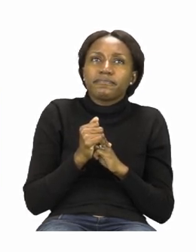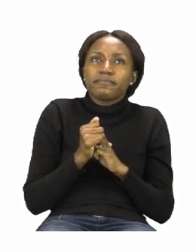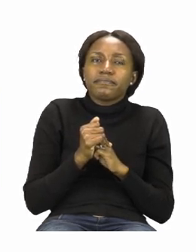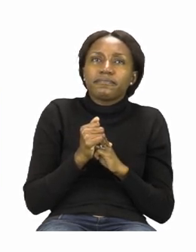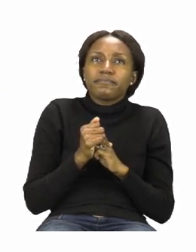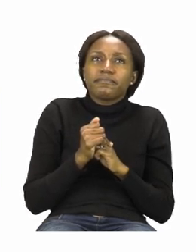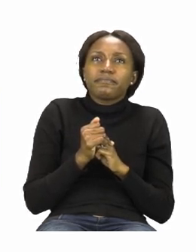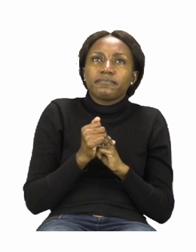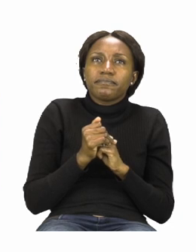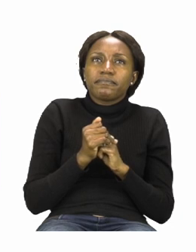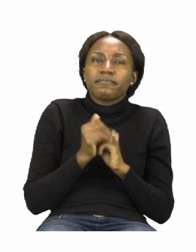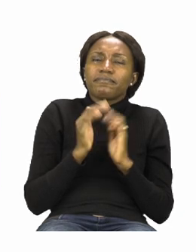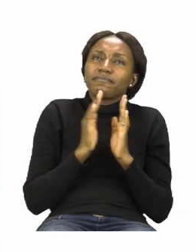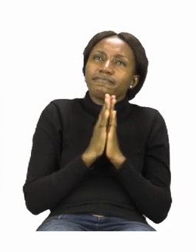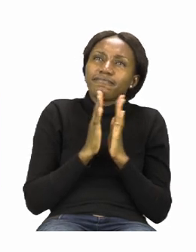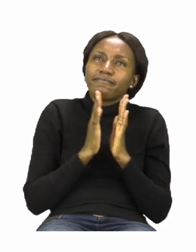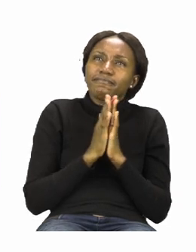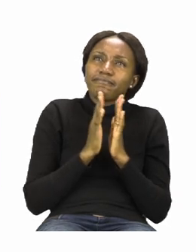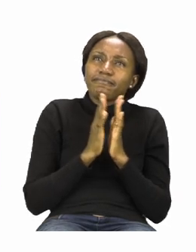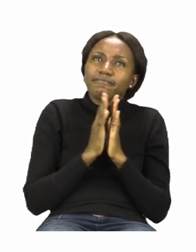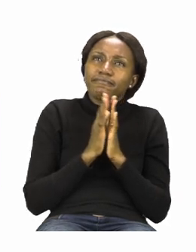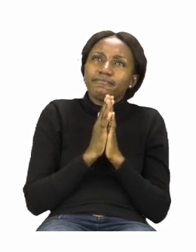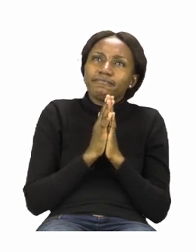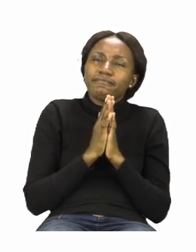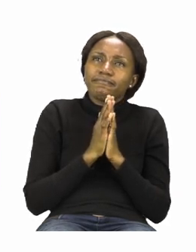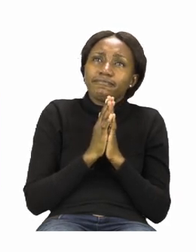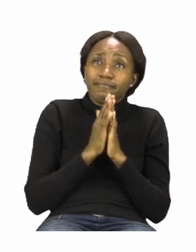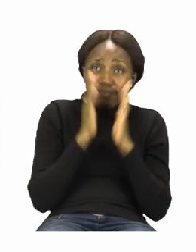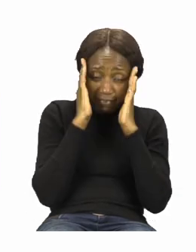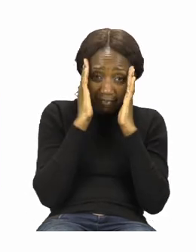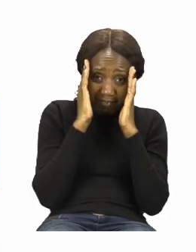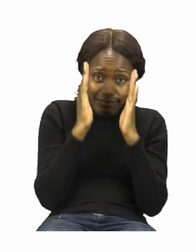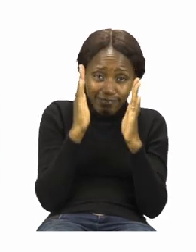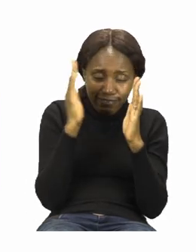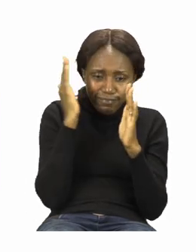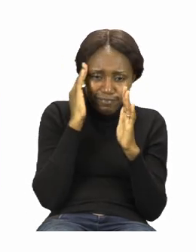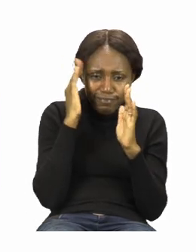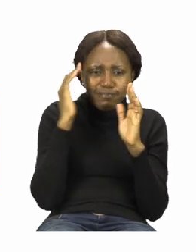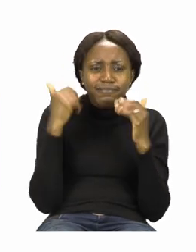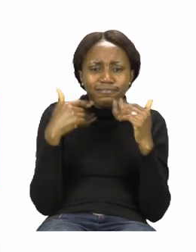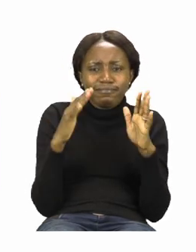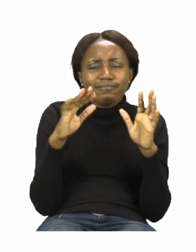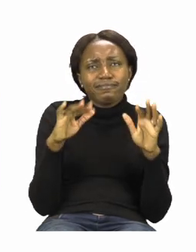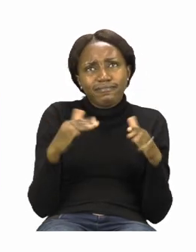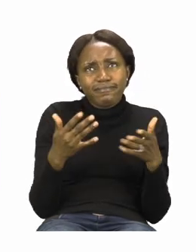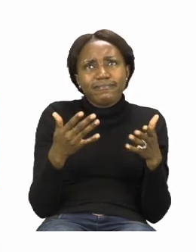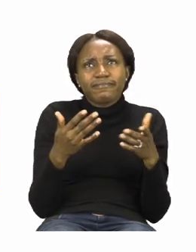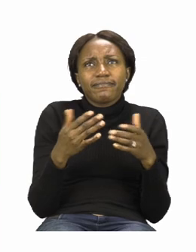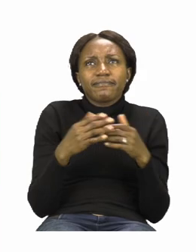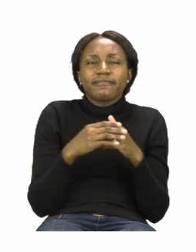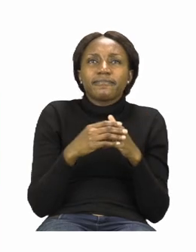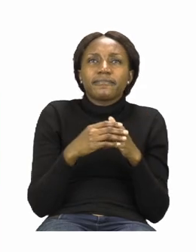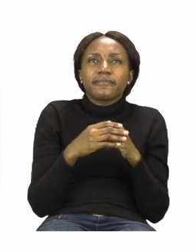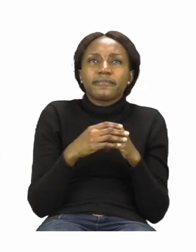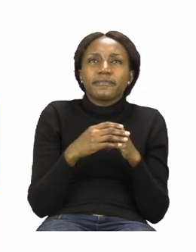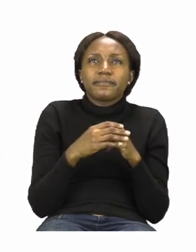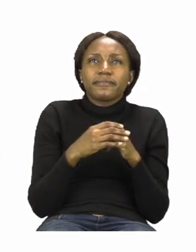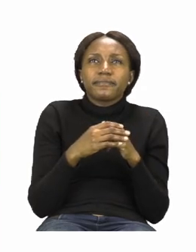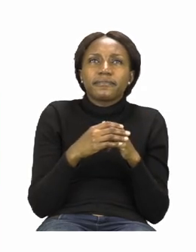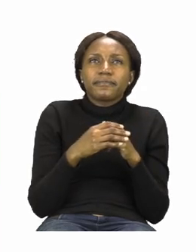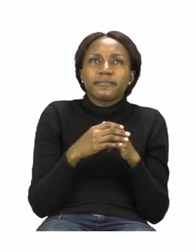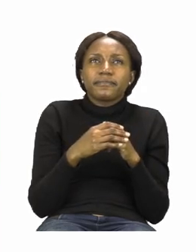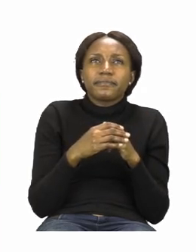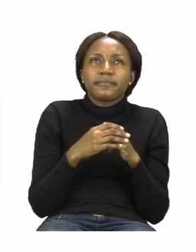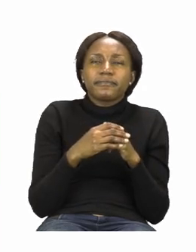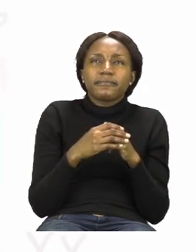Please make sure that you're following so that you know how to start and when to look for your words. Now I only have a small